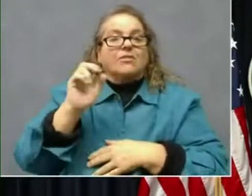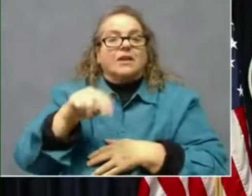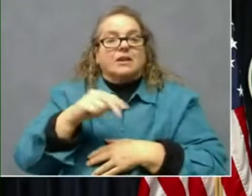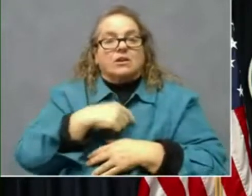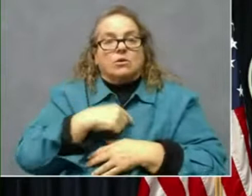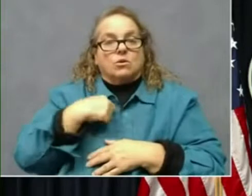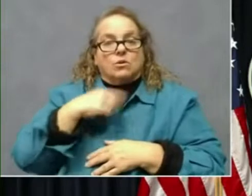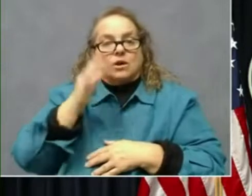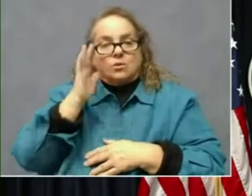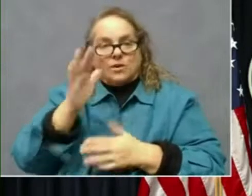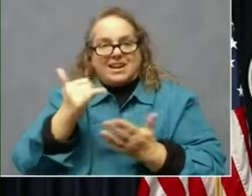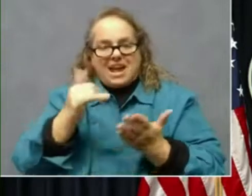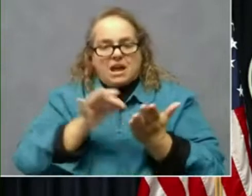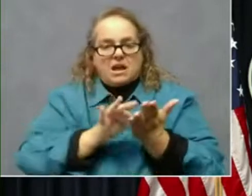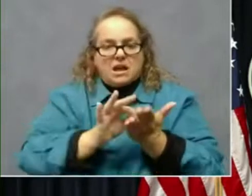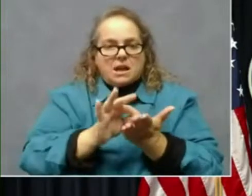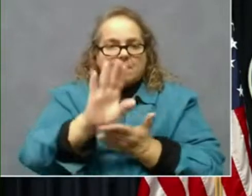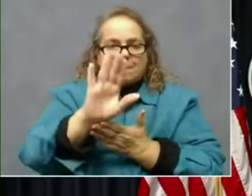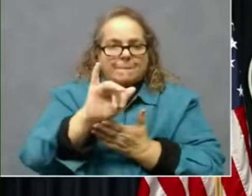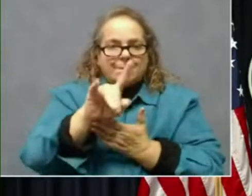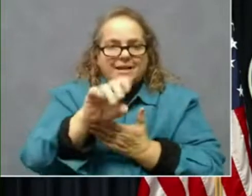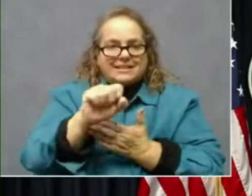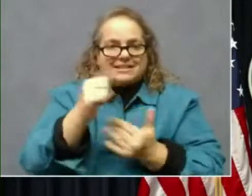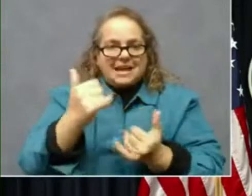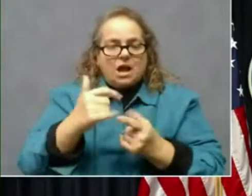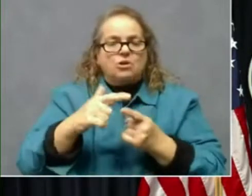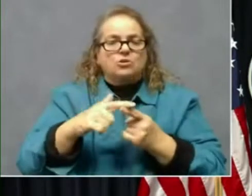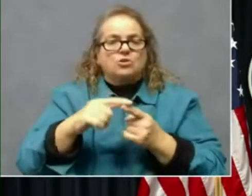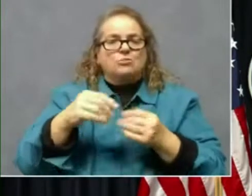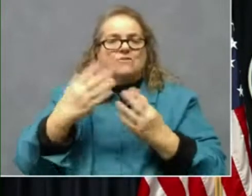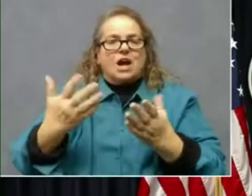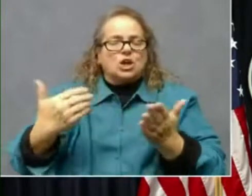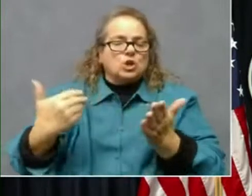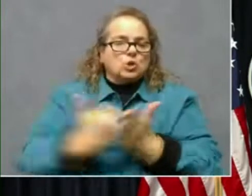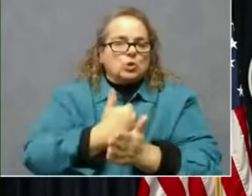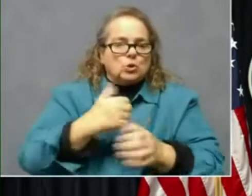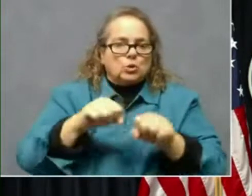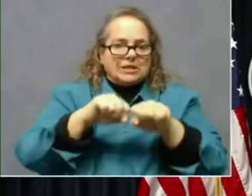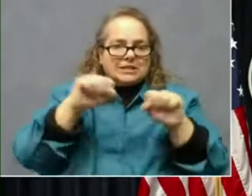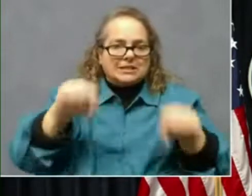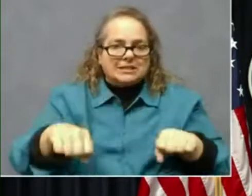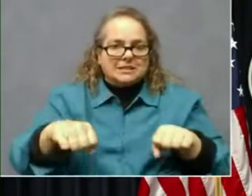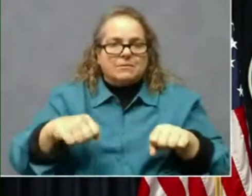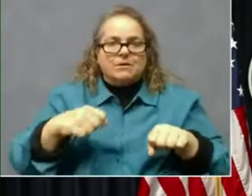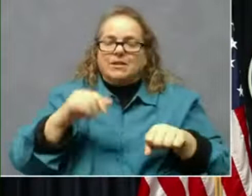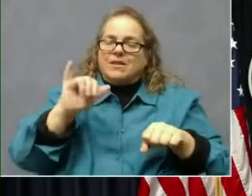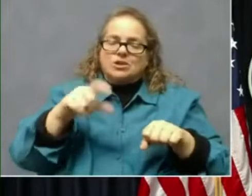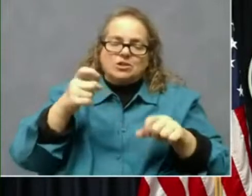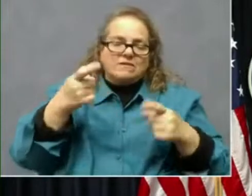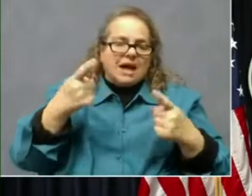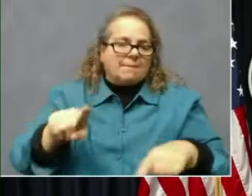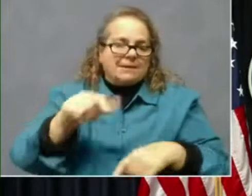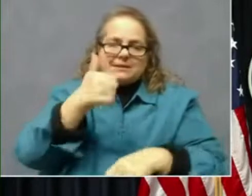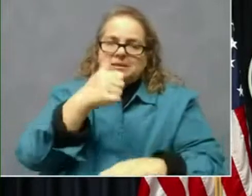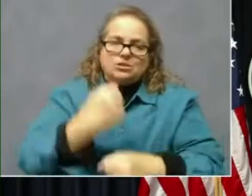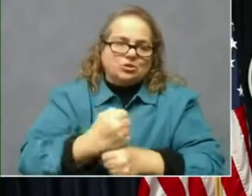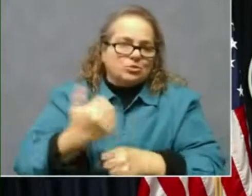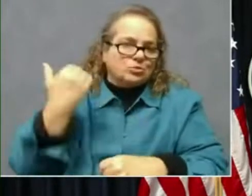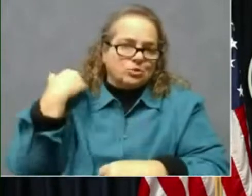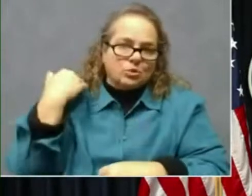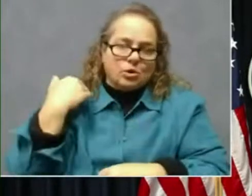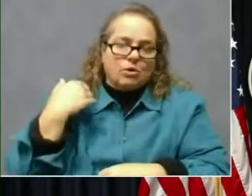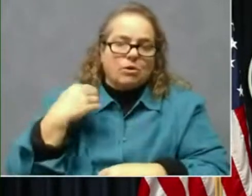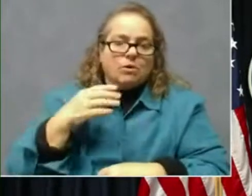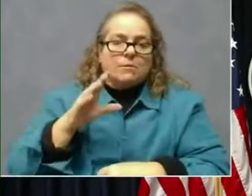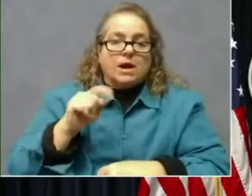bids right now to provide a brand new system, something that should have happened a decade ago. But our, our, our UI folks